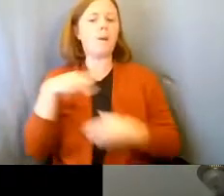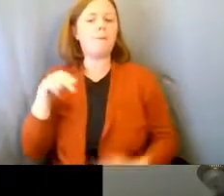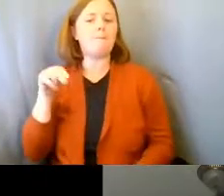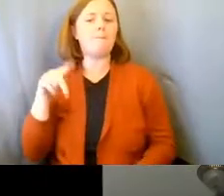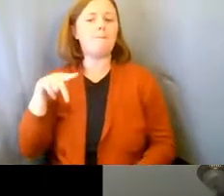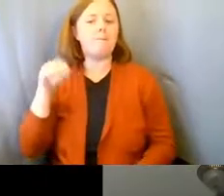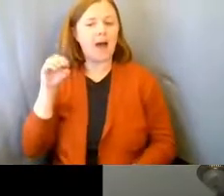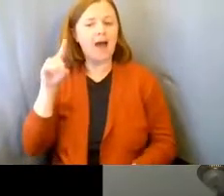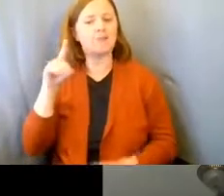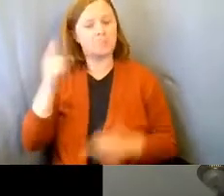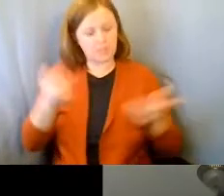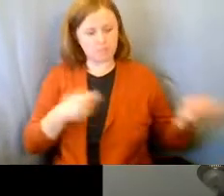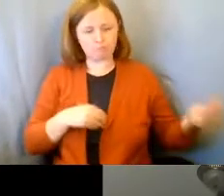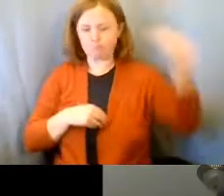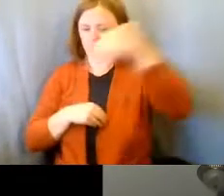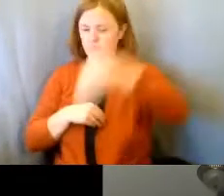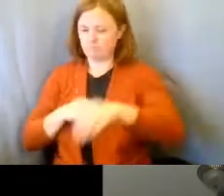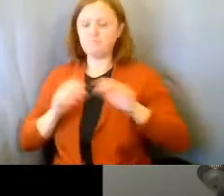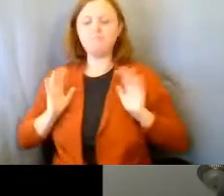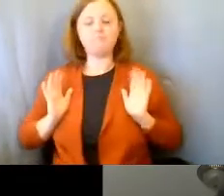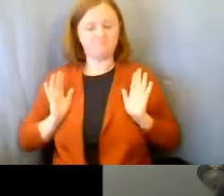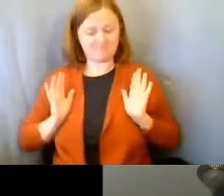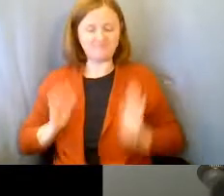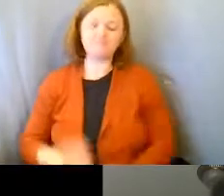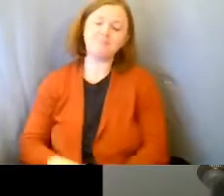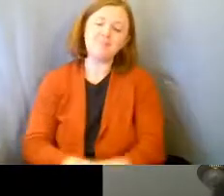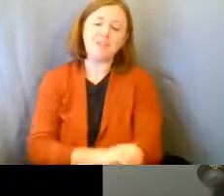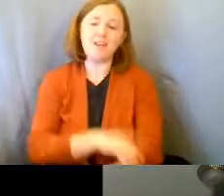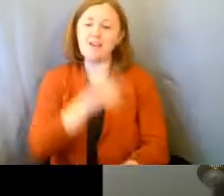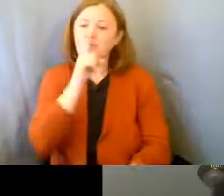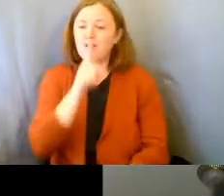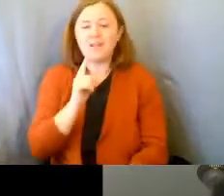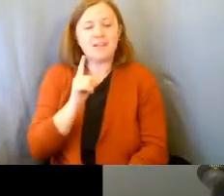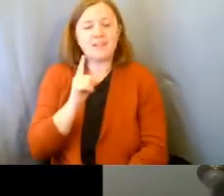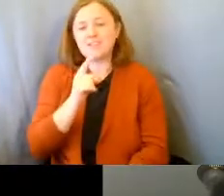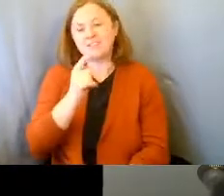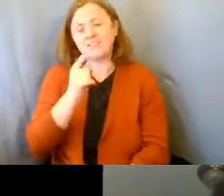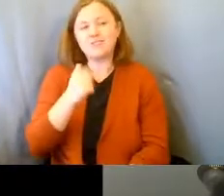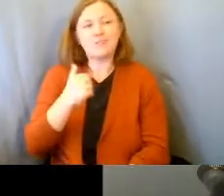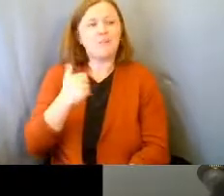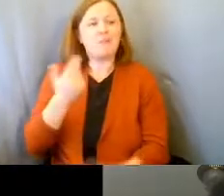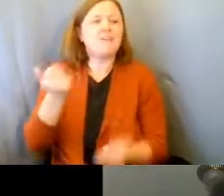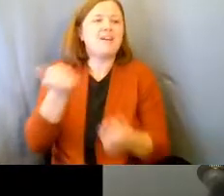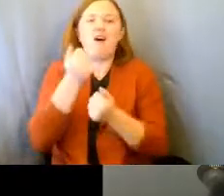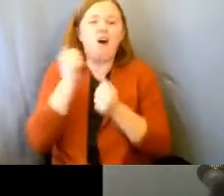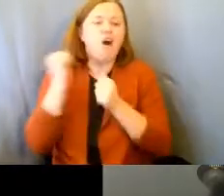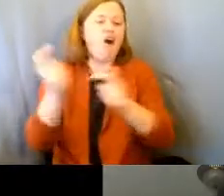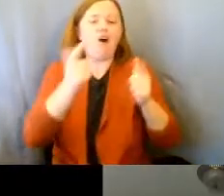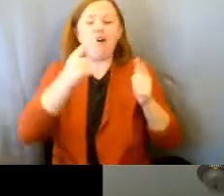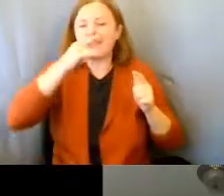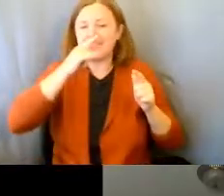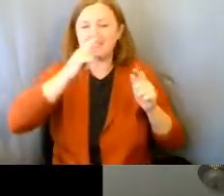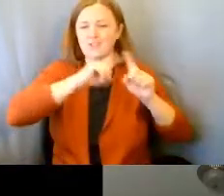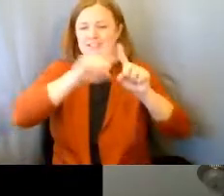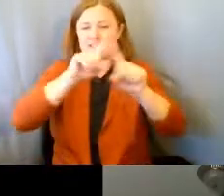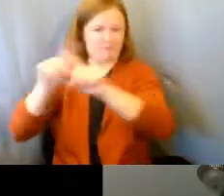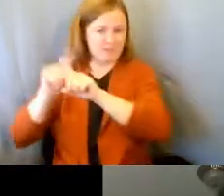And the other thing is, is just to know that our kids and everybody's kids different, right?